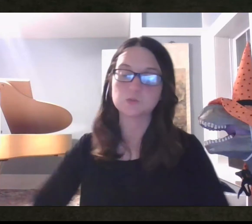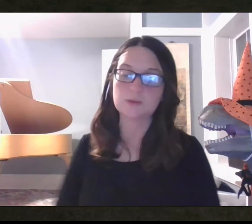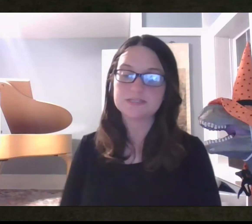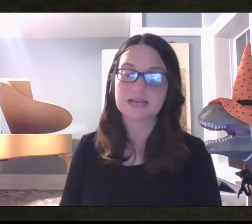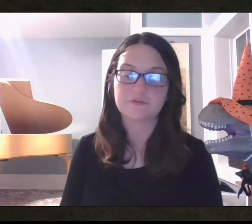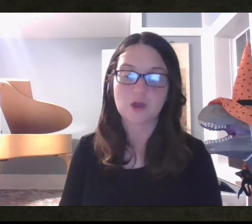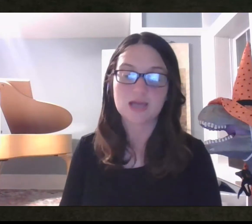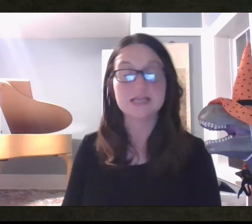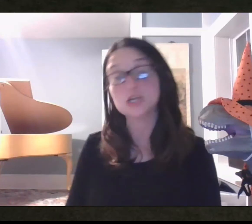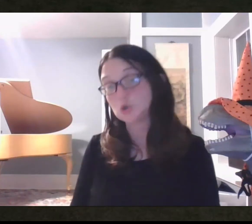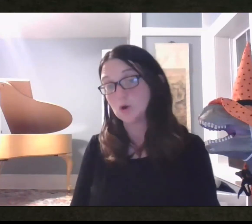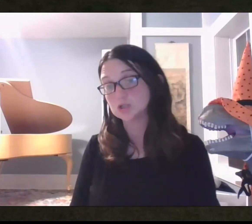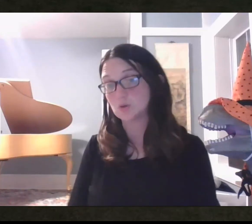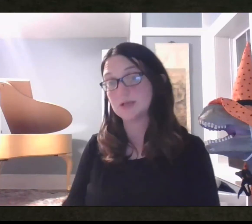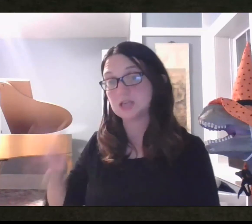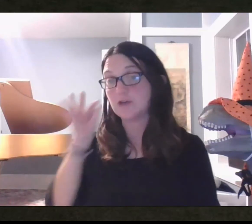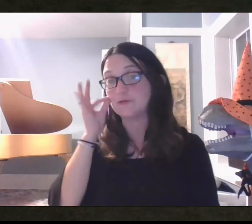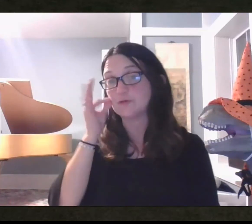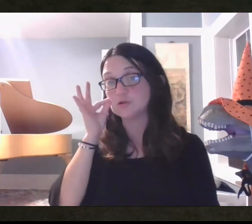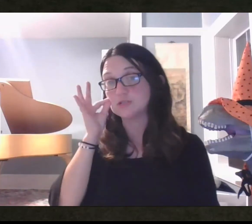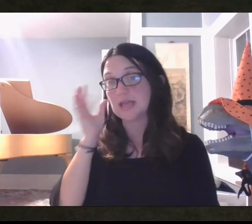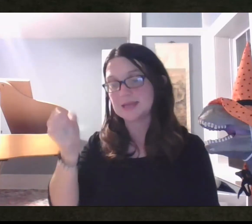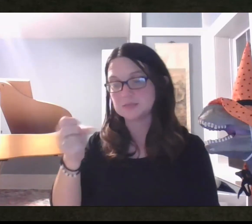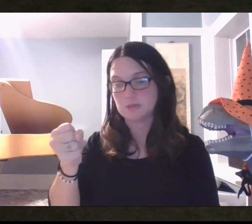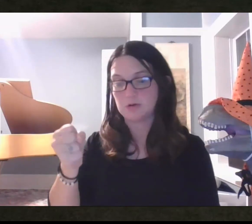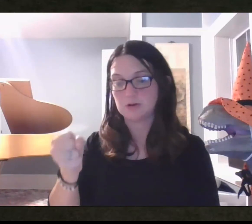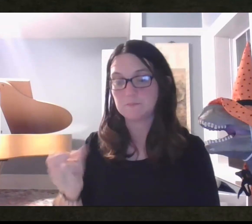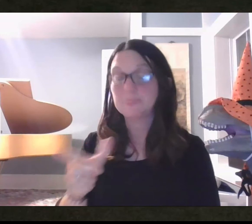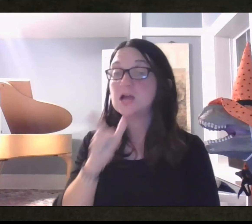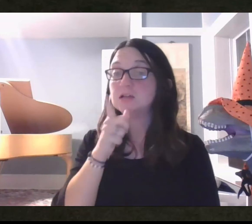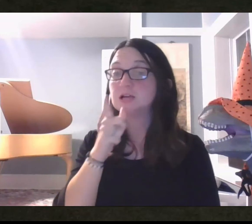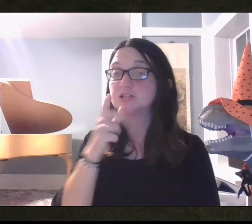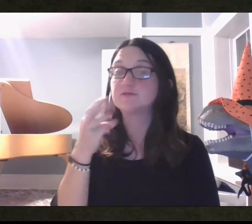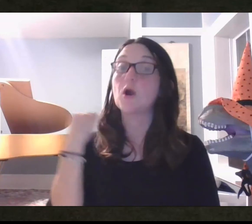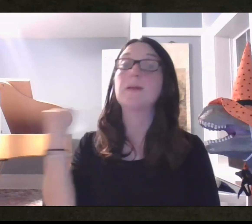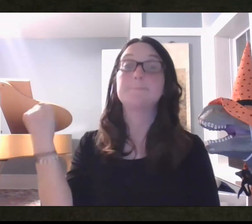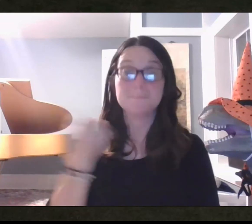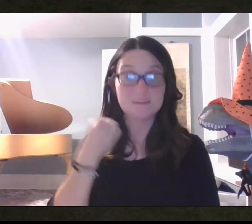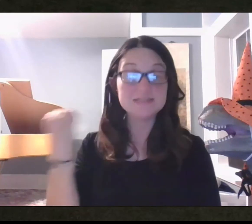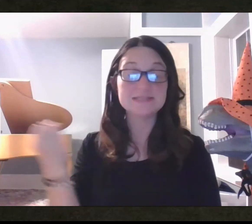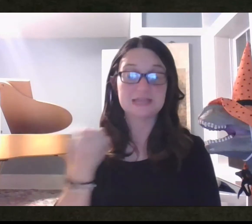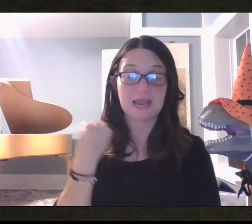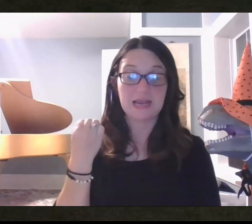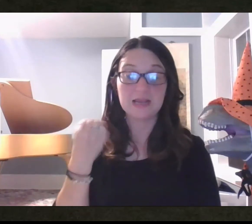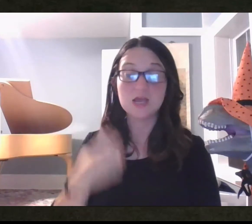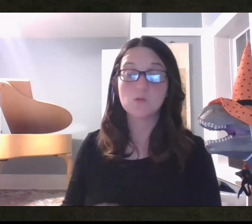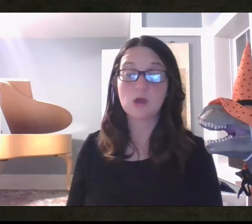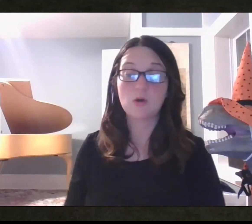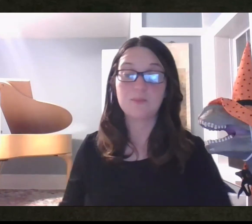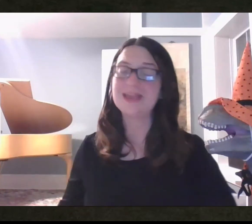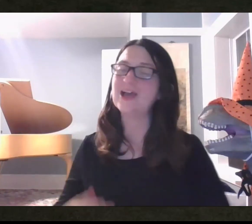beans, sweet potato fries, and your choice of fruit and milk. Lunch for Monday